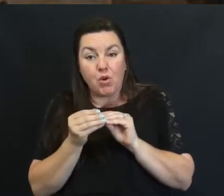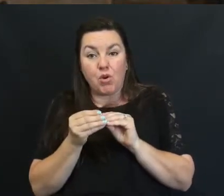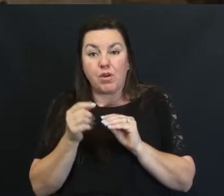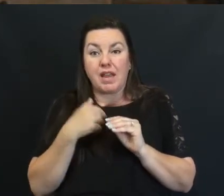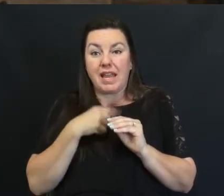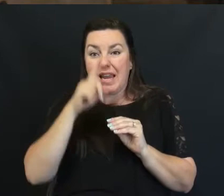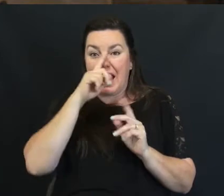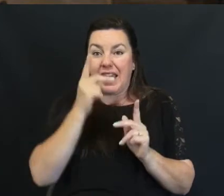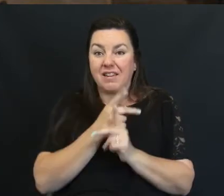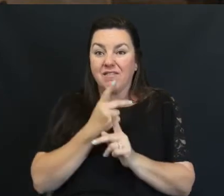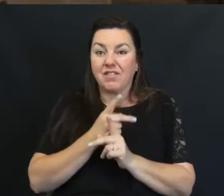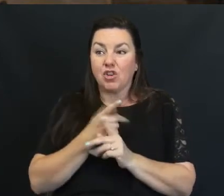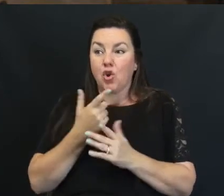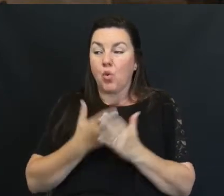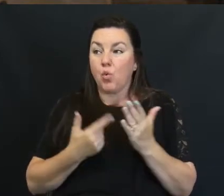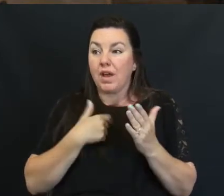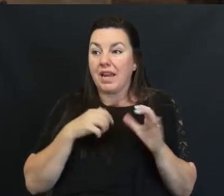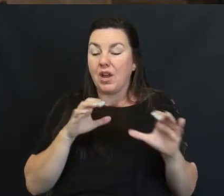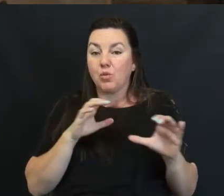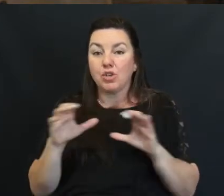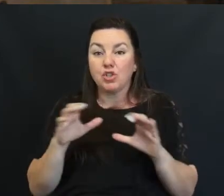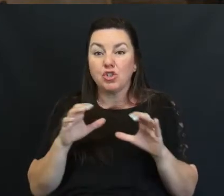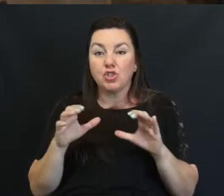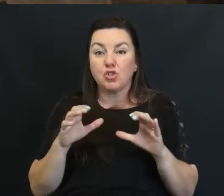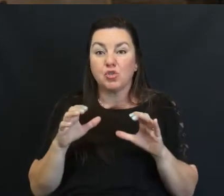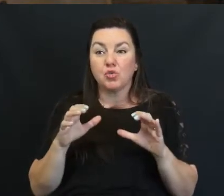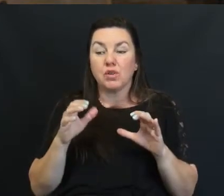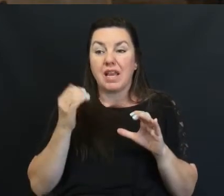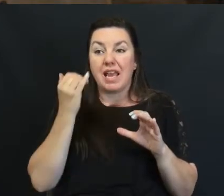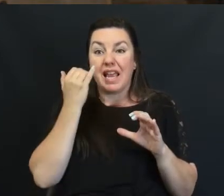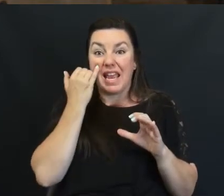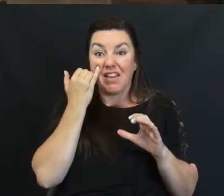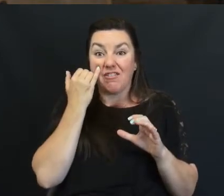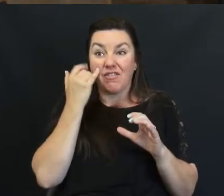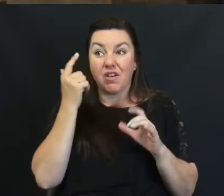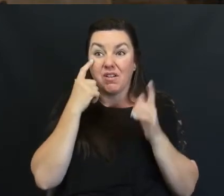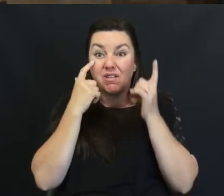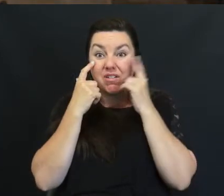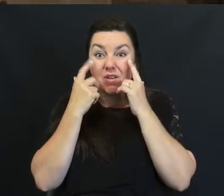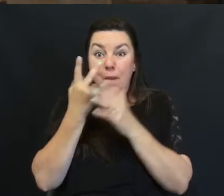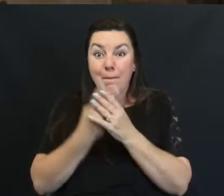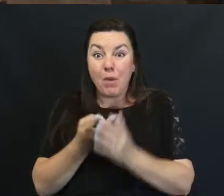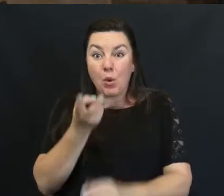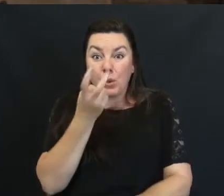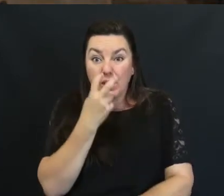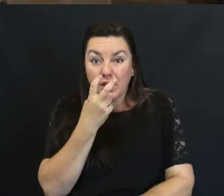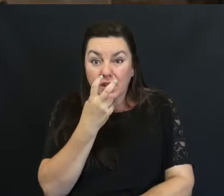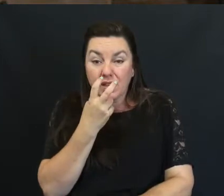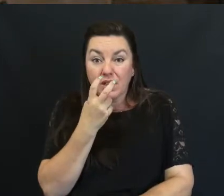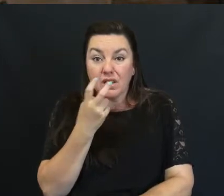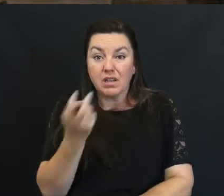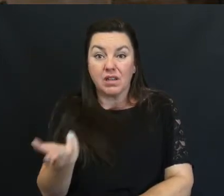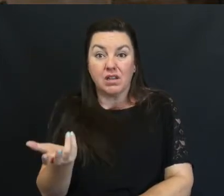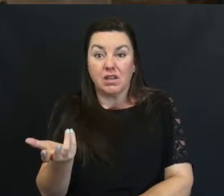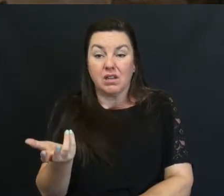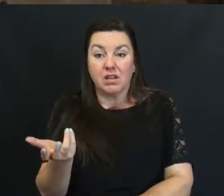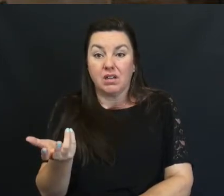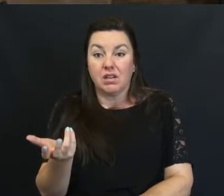I had to figure out What I would do If I went blind In my right eye And was no longer